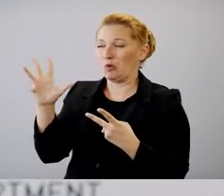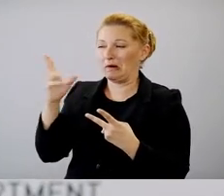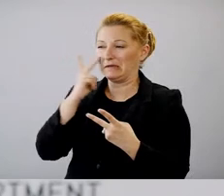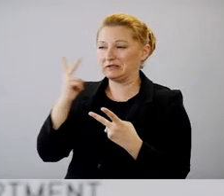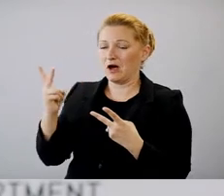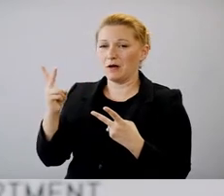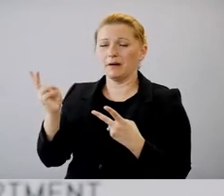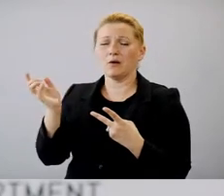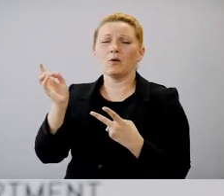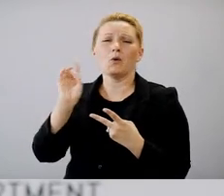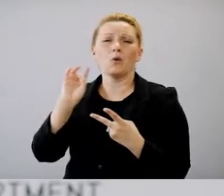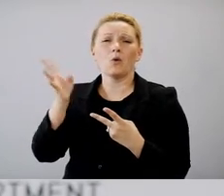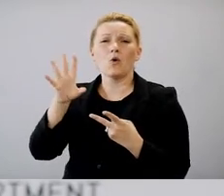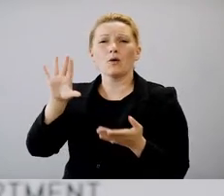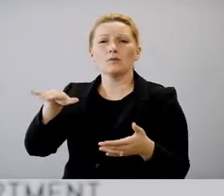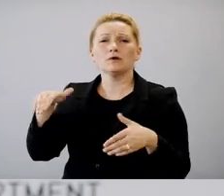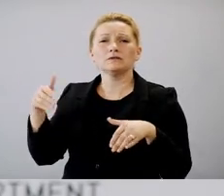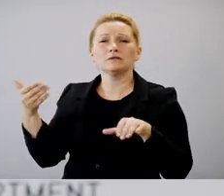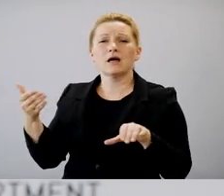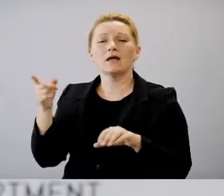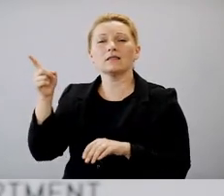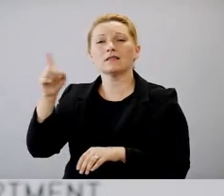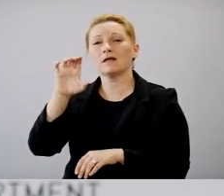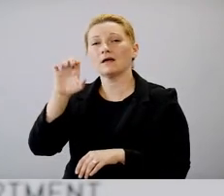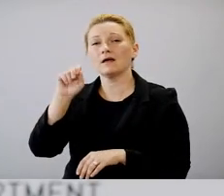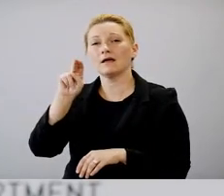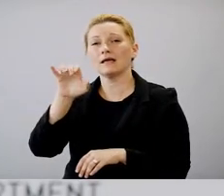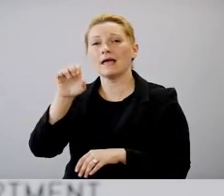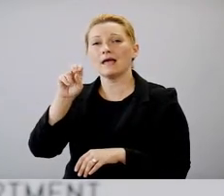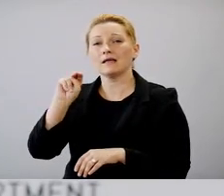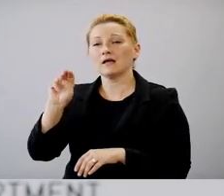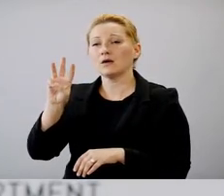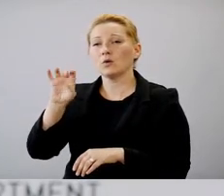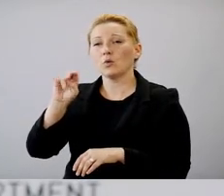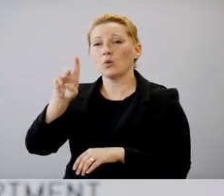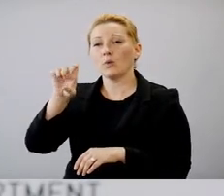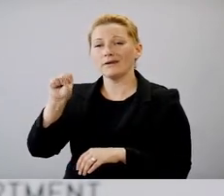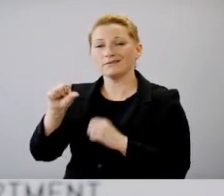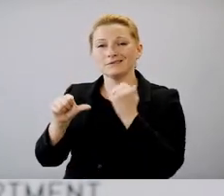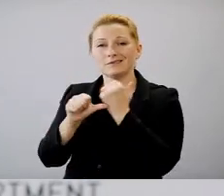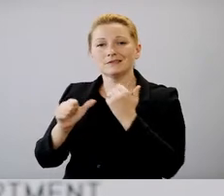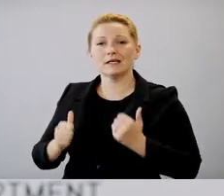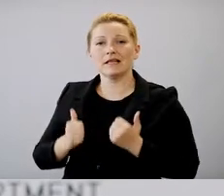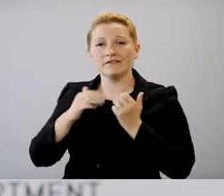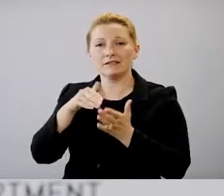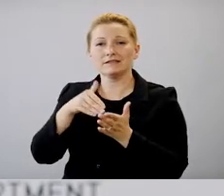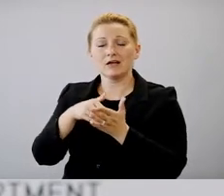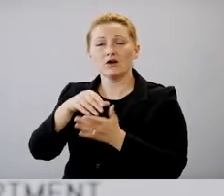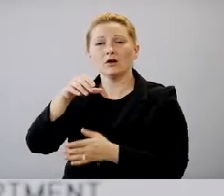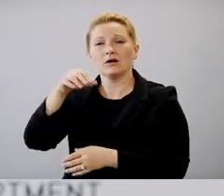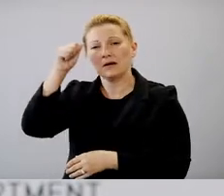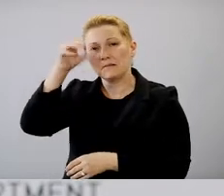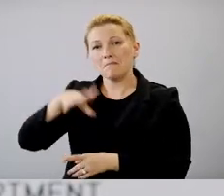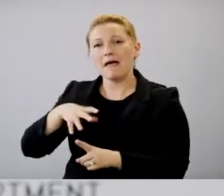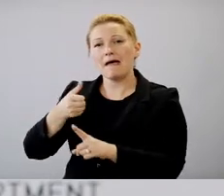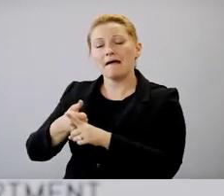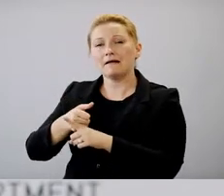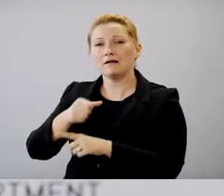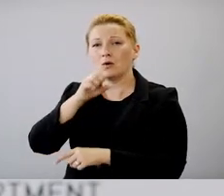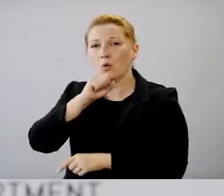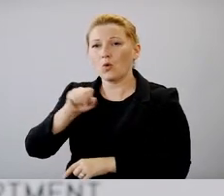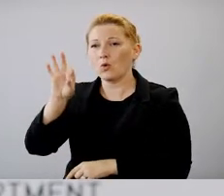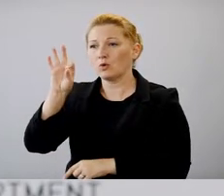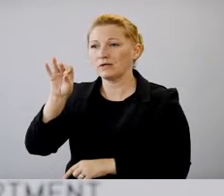a horrible death after Candy Wins, um, assisted living center in Mesa where the 90 year old man was left in a transport